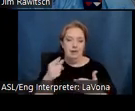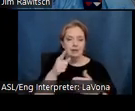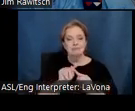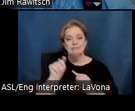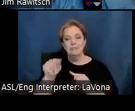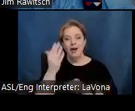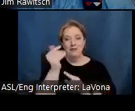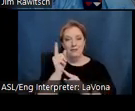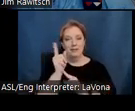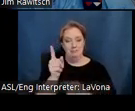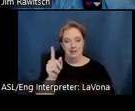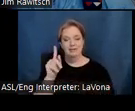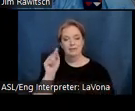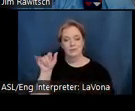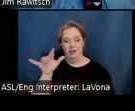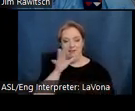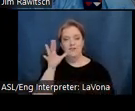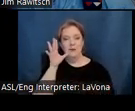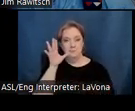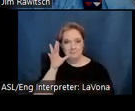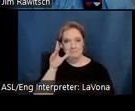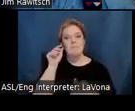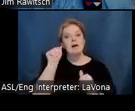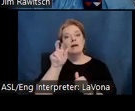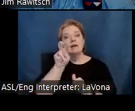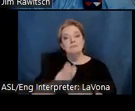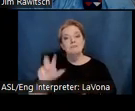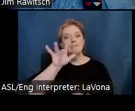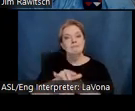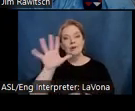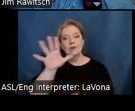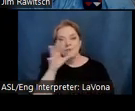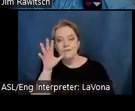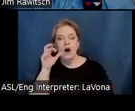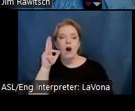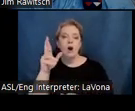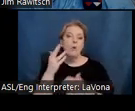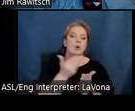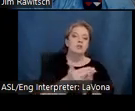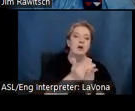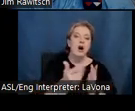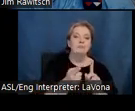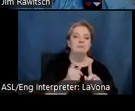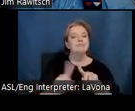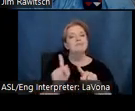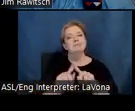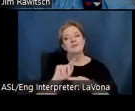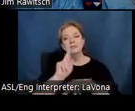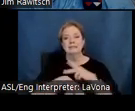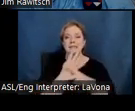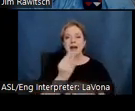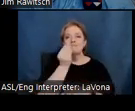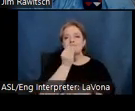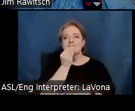in nearby Ontario. You can take a farm tour or shop seasonal delicacies from avocados to limes to